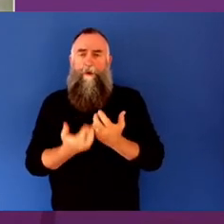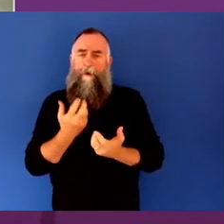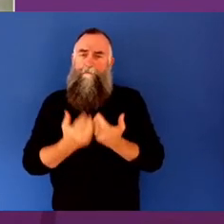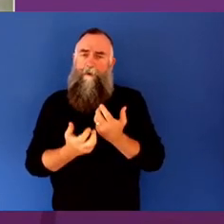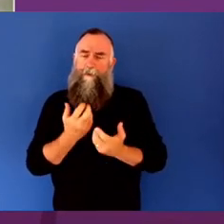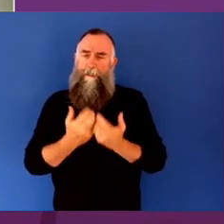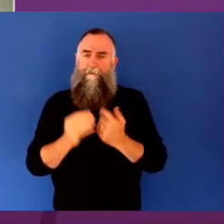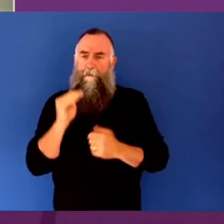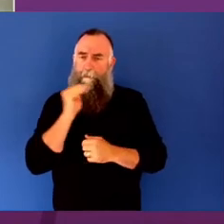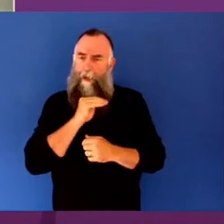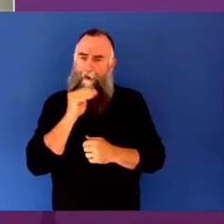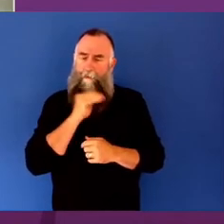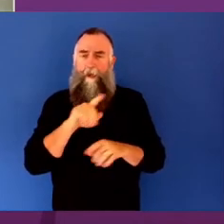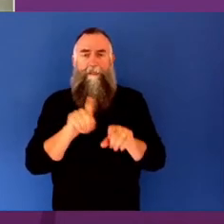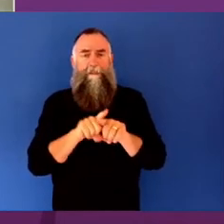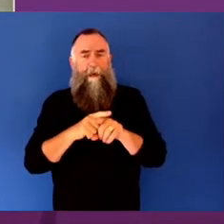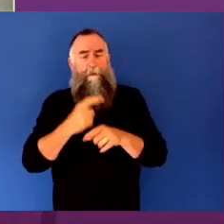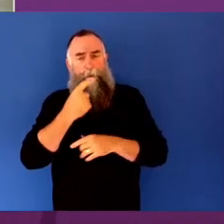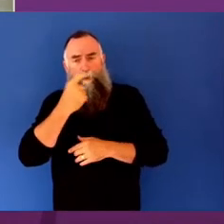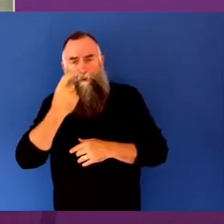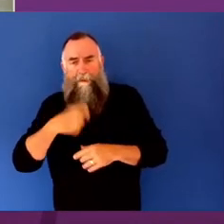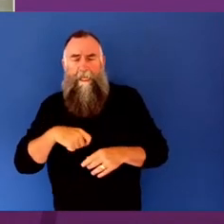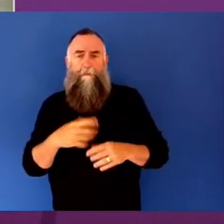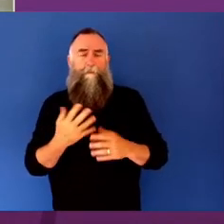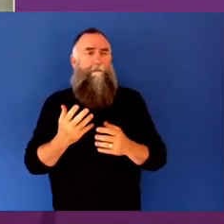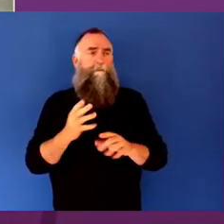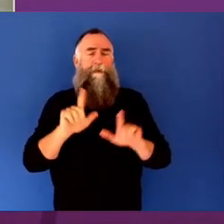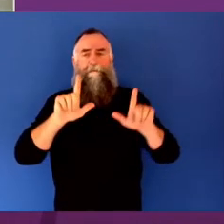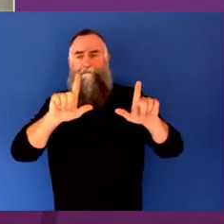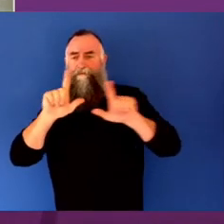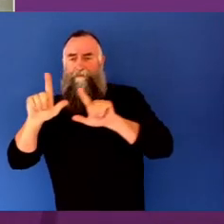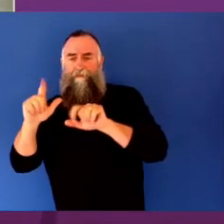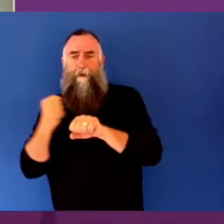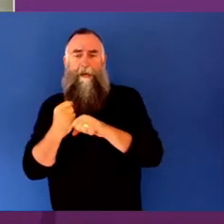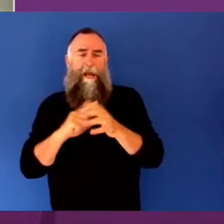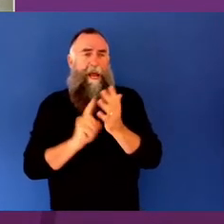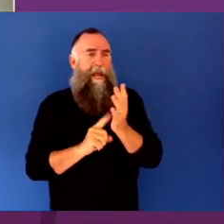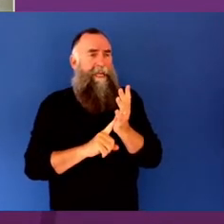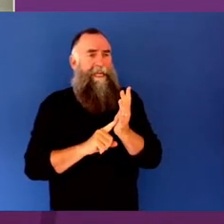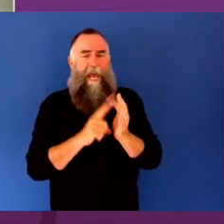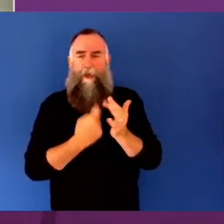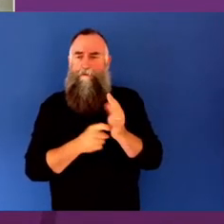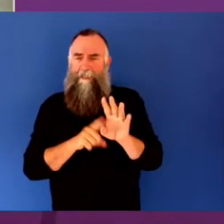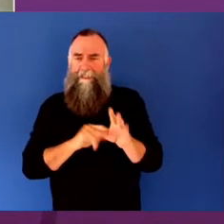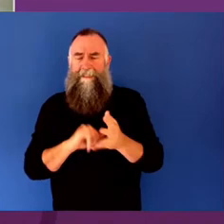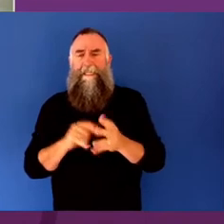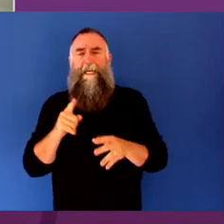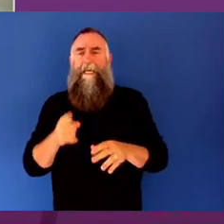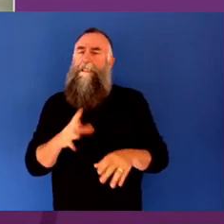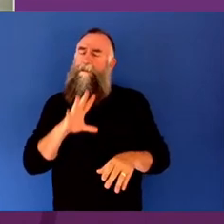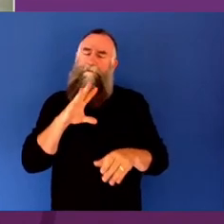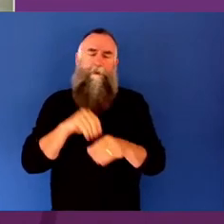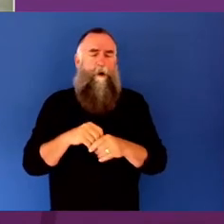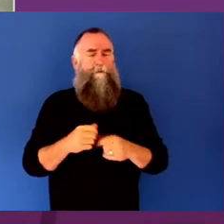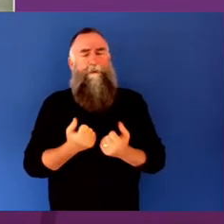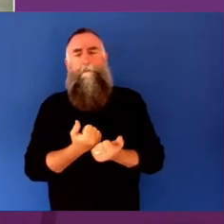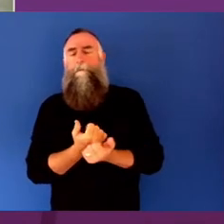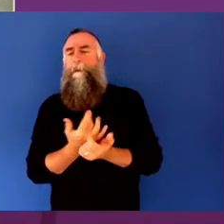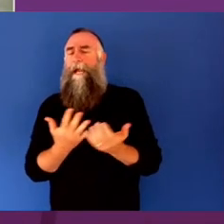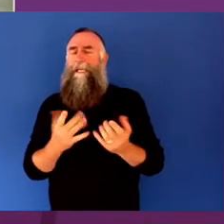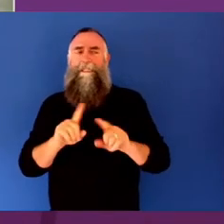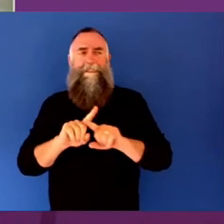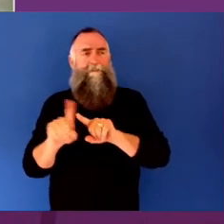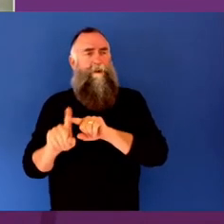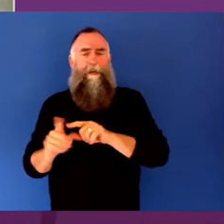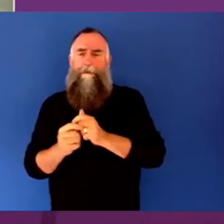university's museums and galleries and its many arts sector partnerships. He served on the Australia Council Board since